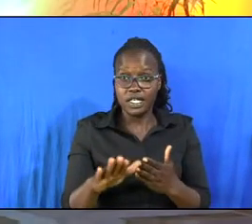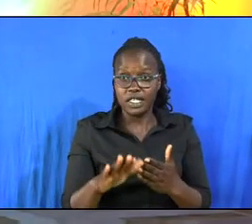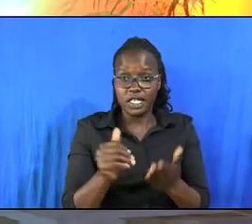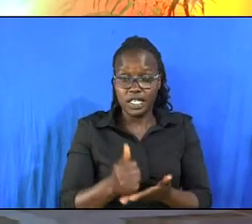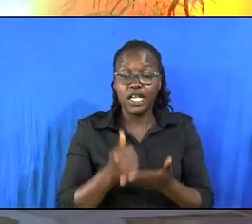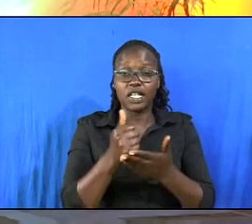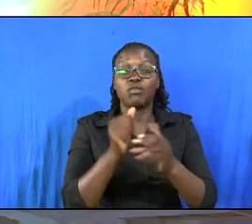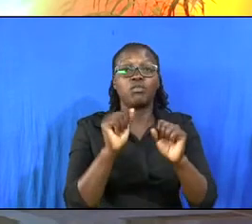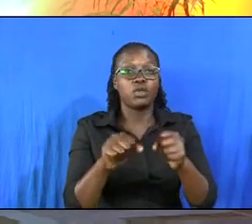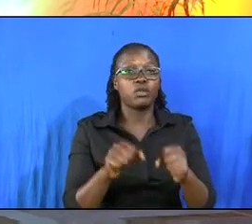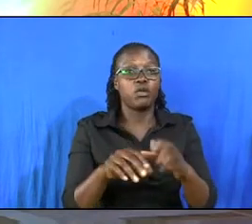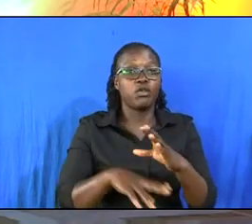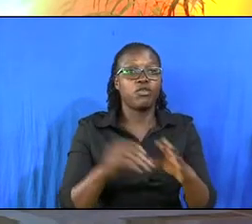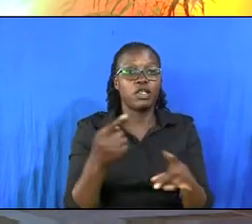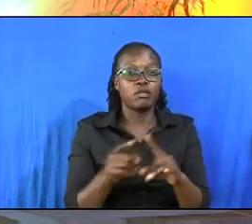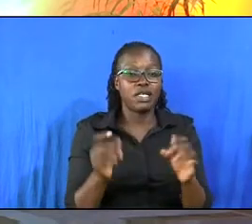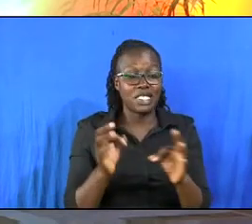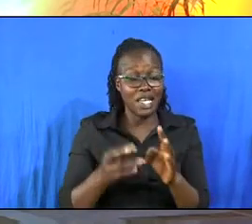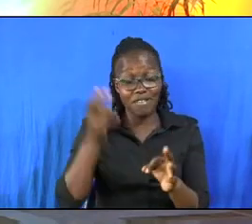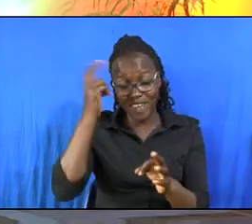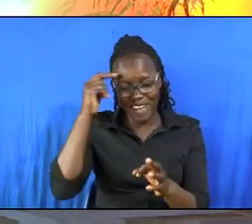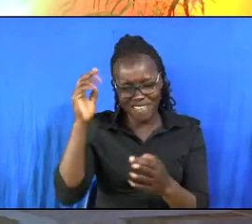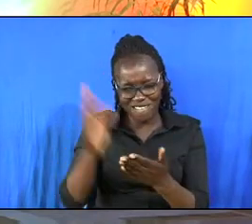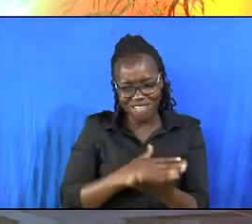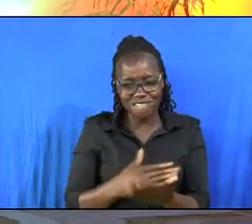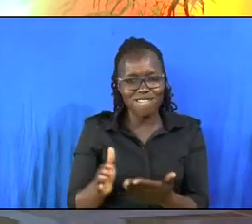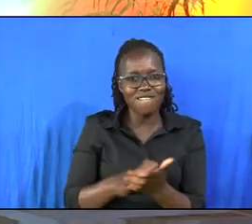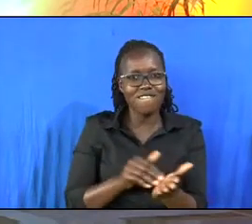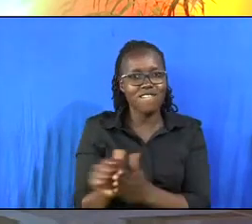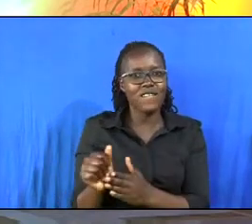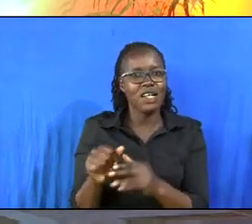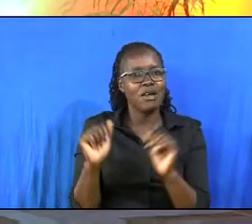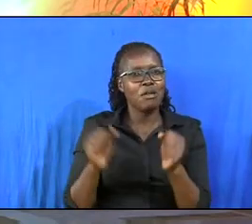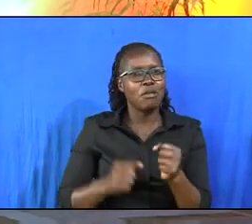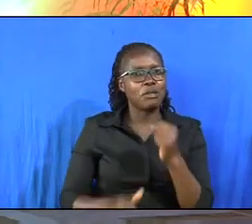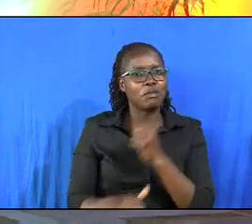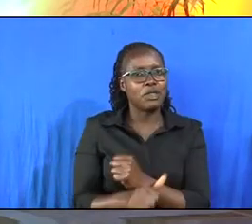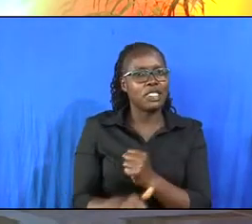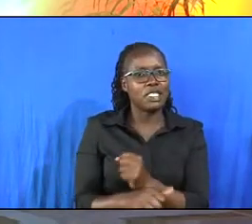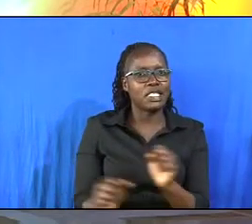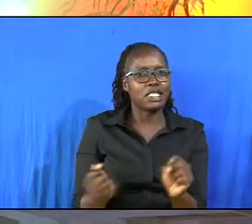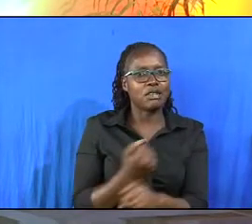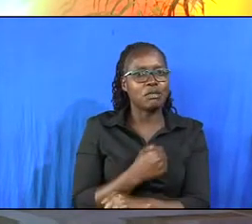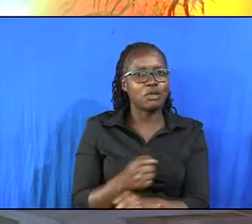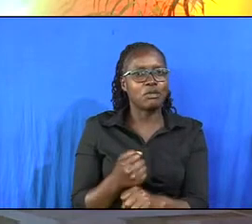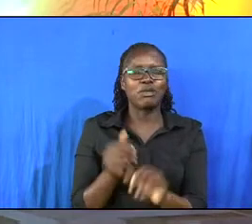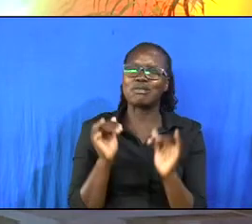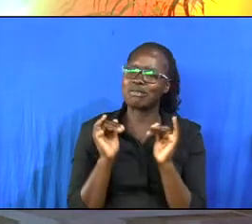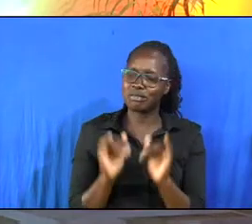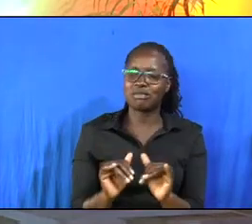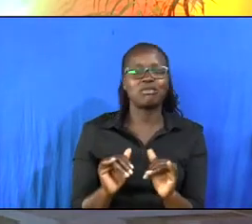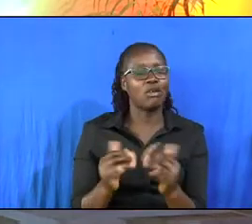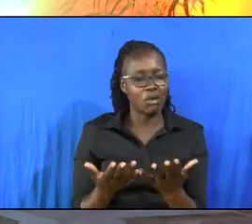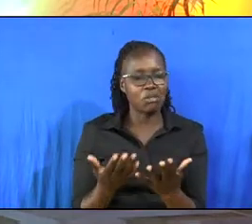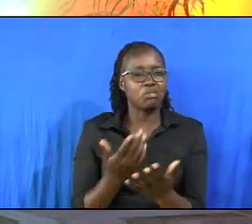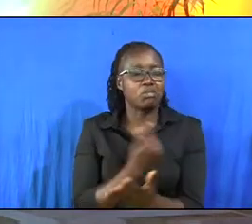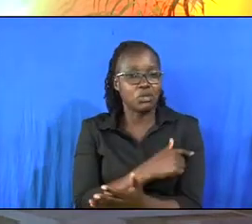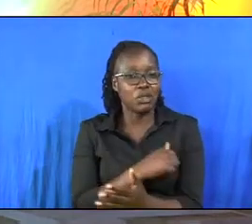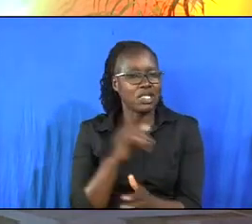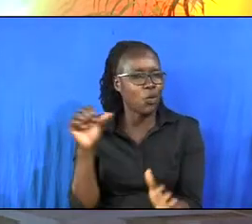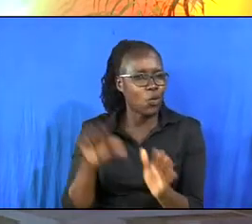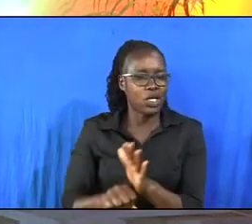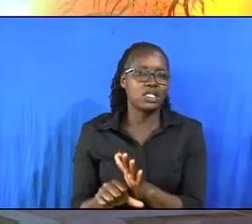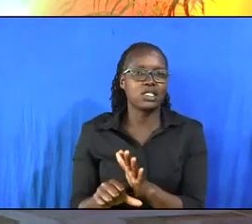someone can help you but if someone strikes your head it might be fatal and it might cost your life so the worst